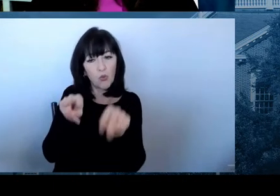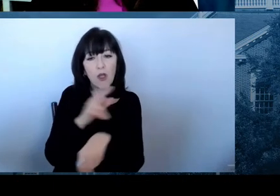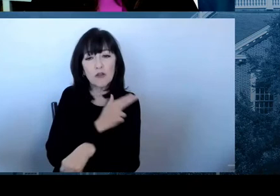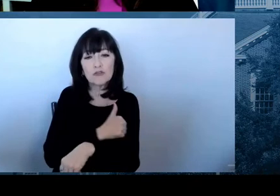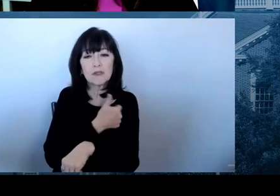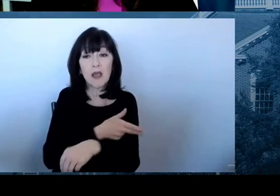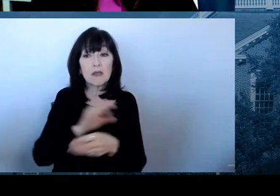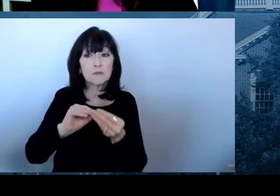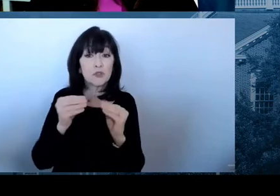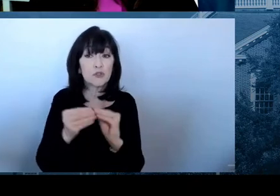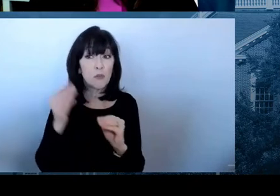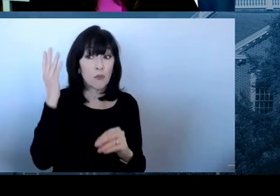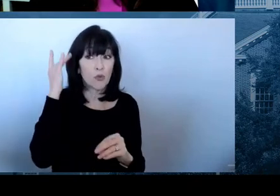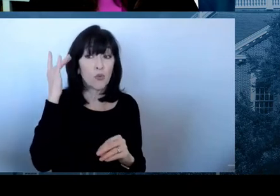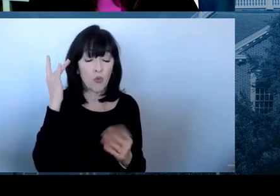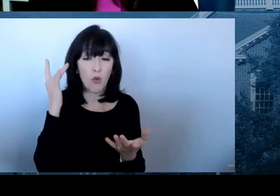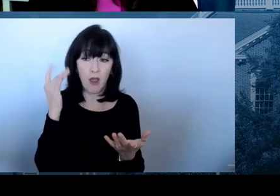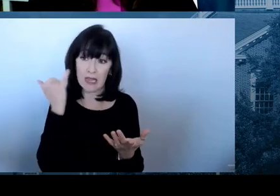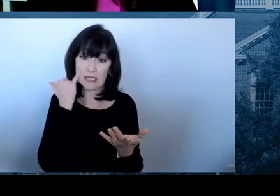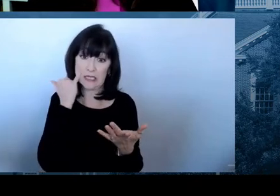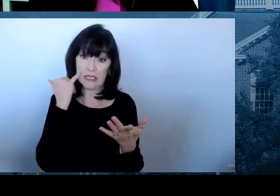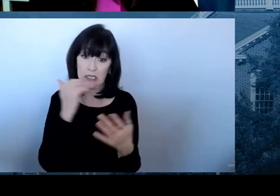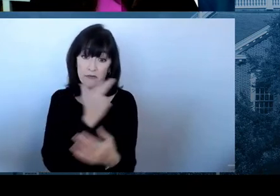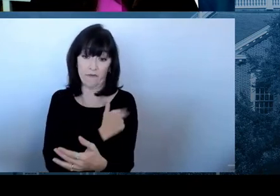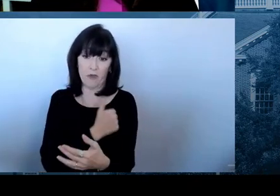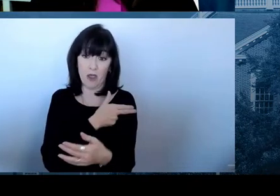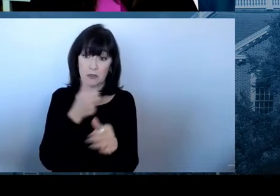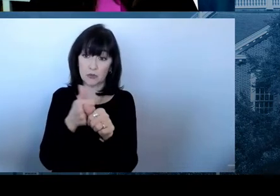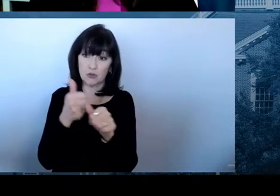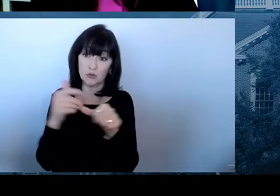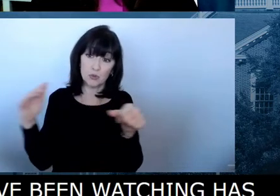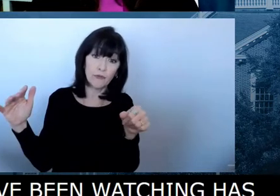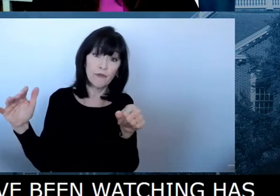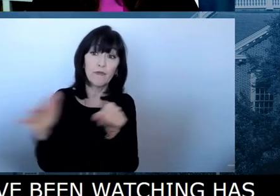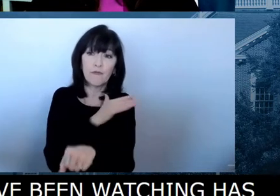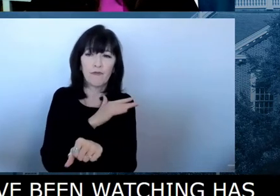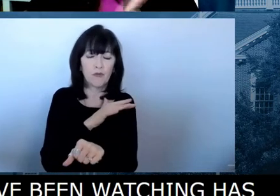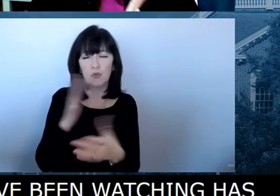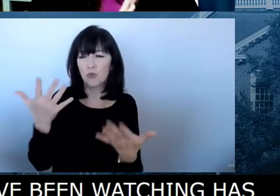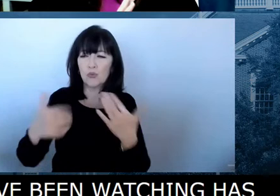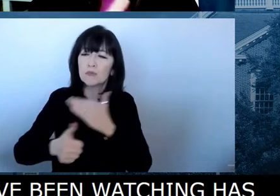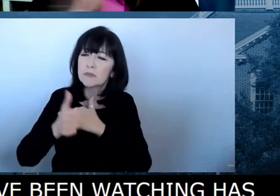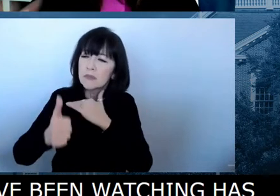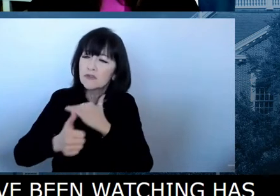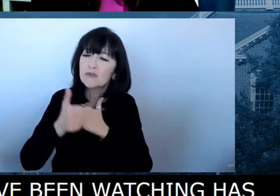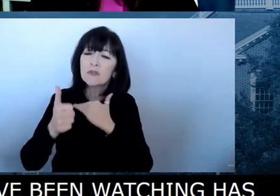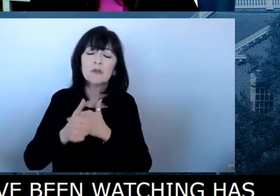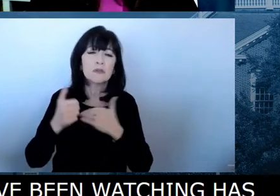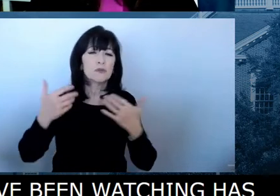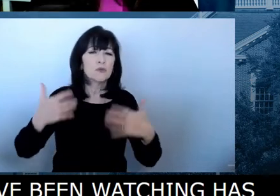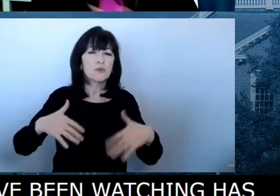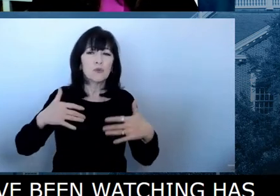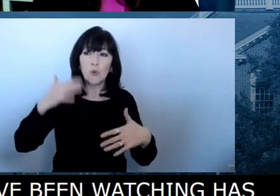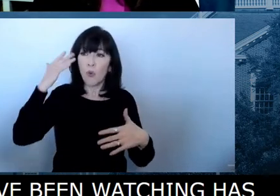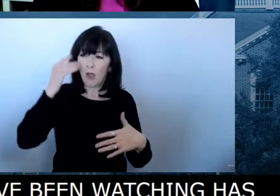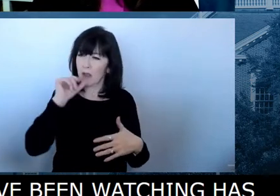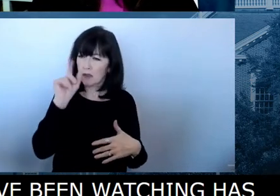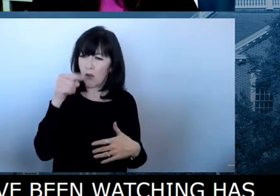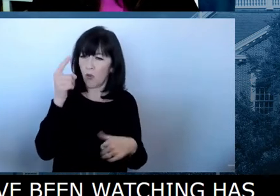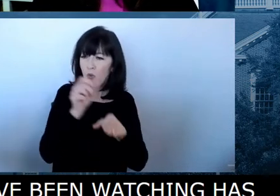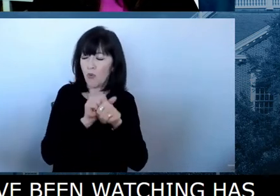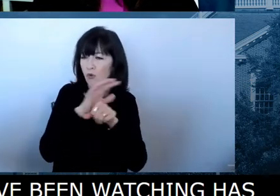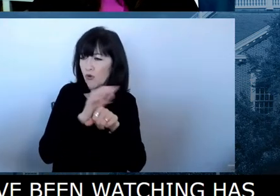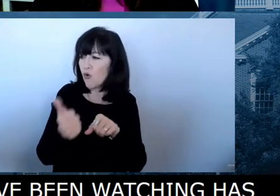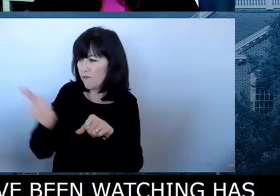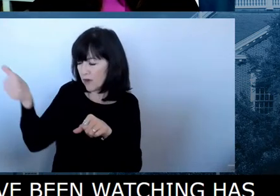of success of the program. And then like secretary holiday said, with respect to the, uh, the discussions with schools, we've been having